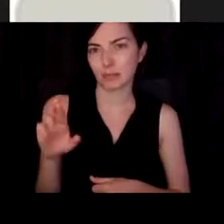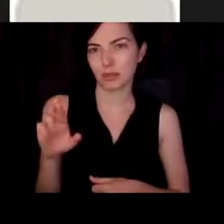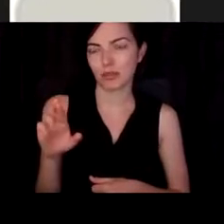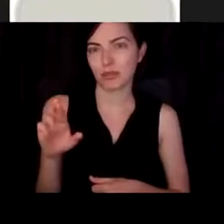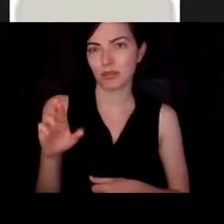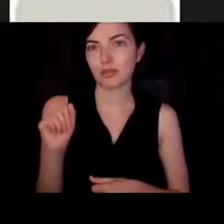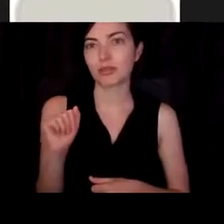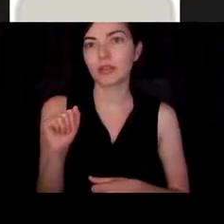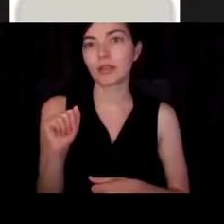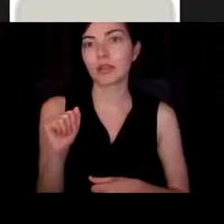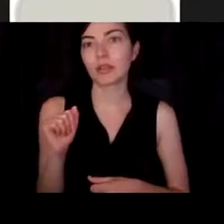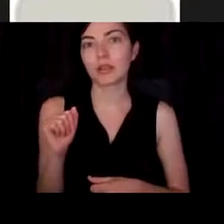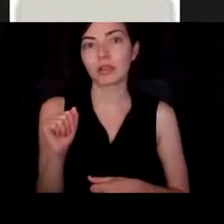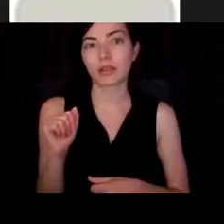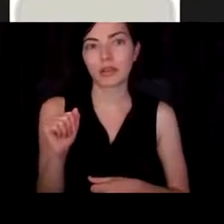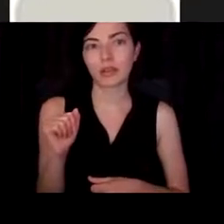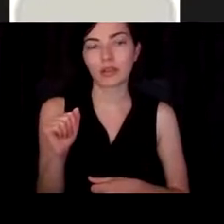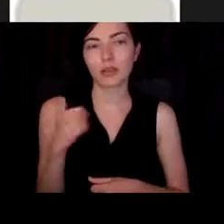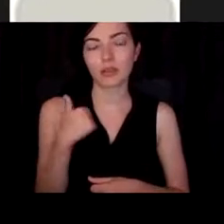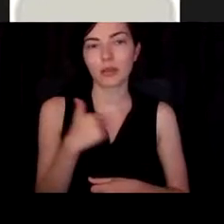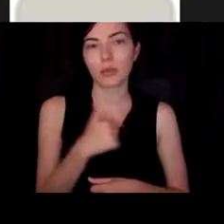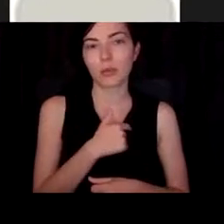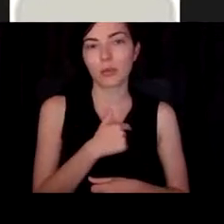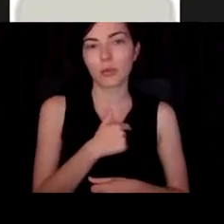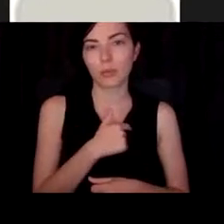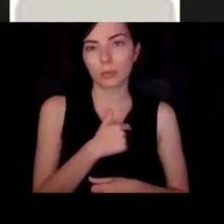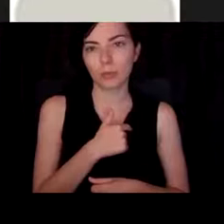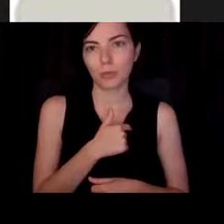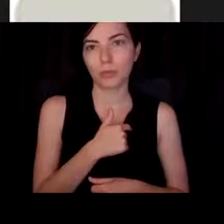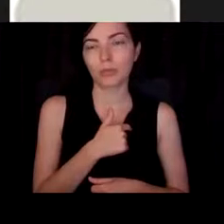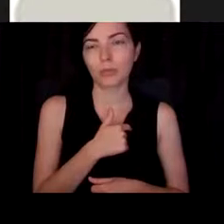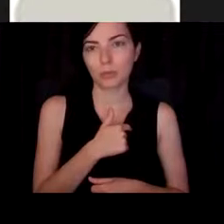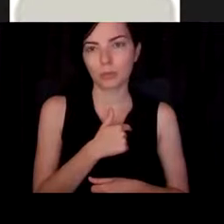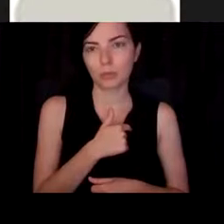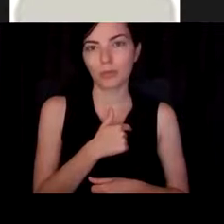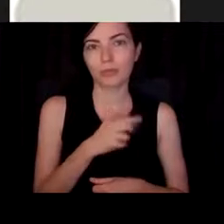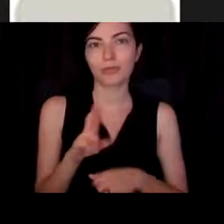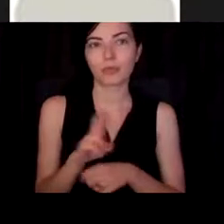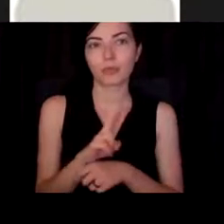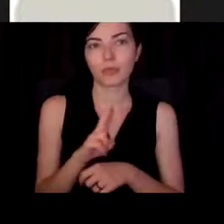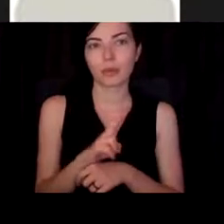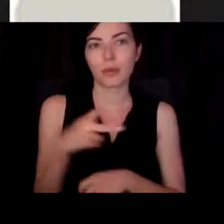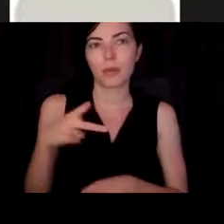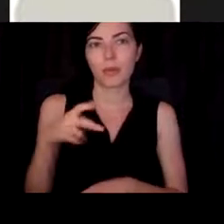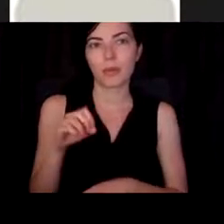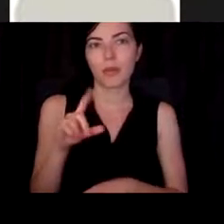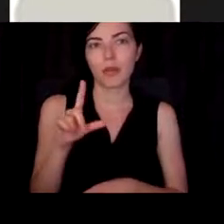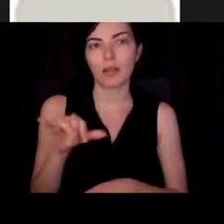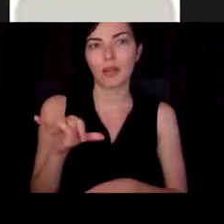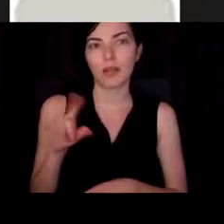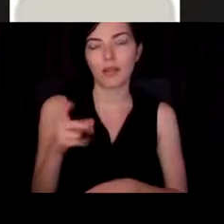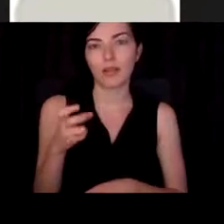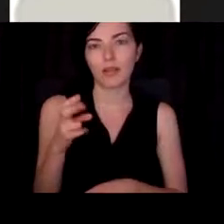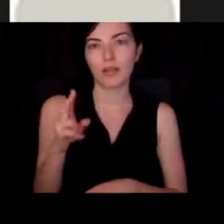the fiber and fairly heavily with a polymer polyethylene glycol. That is a